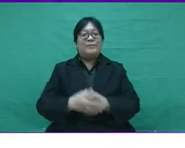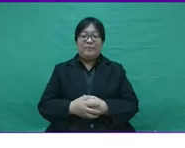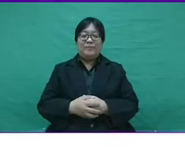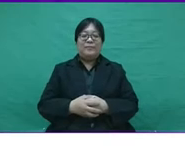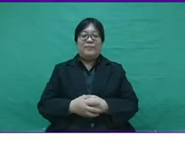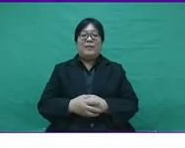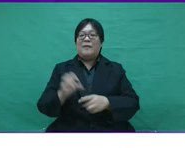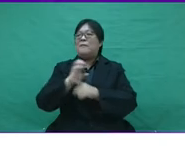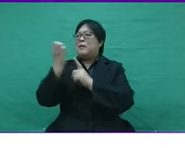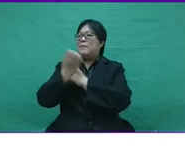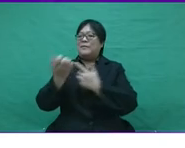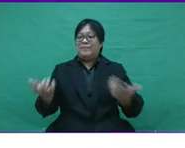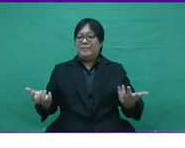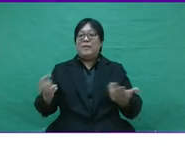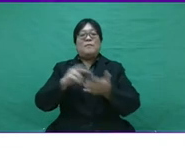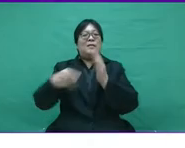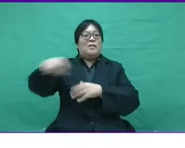a family